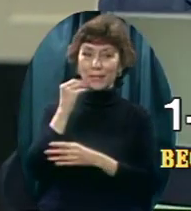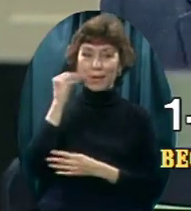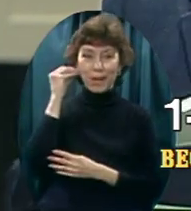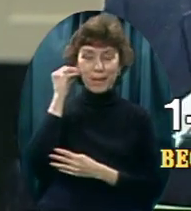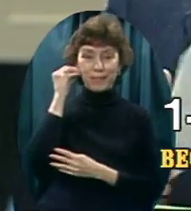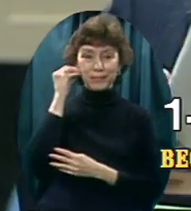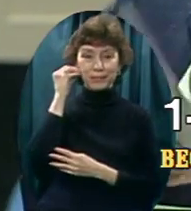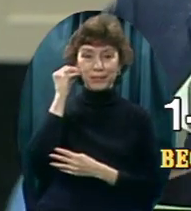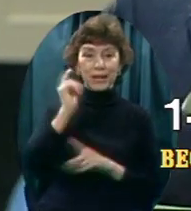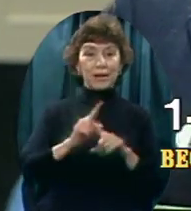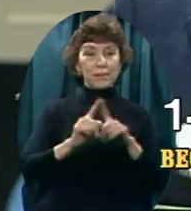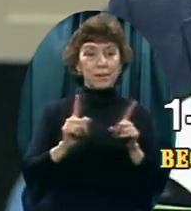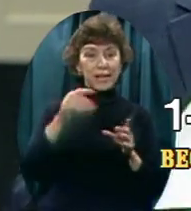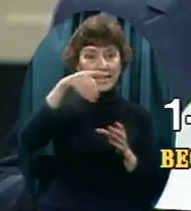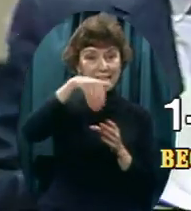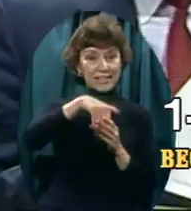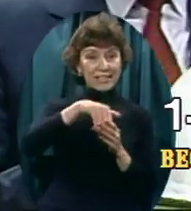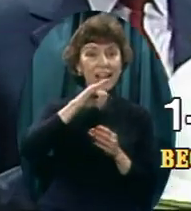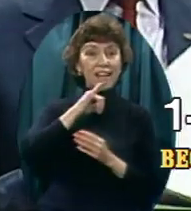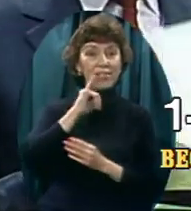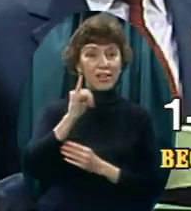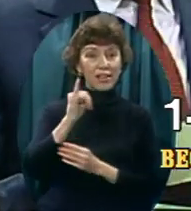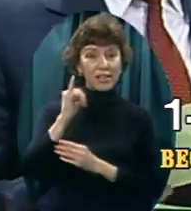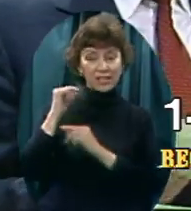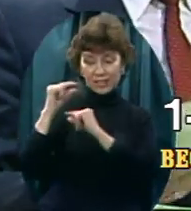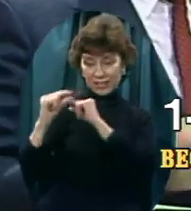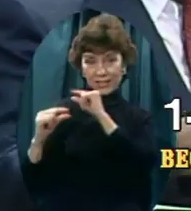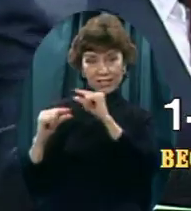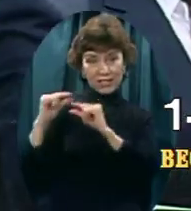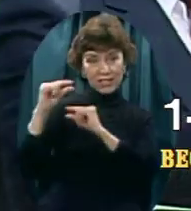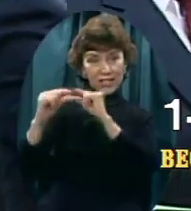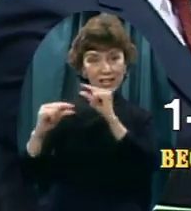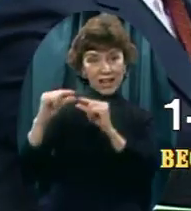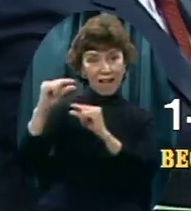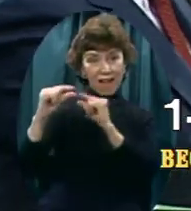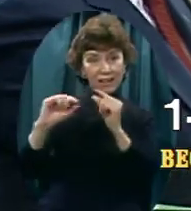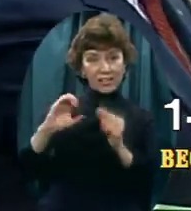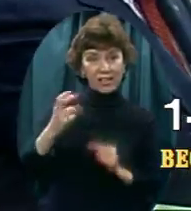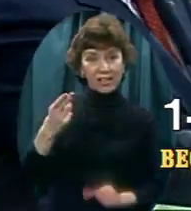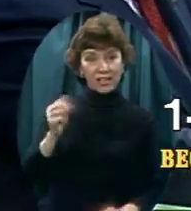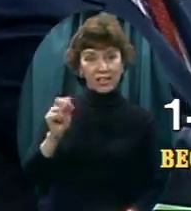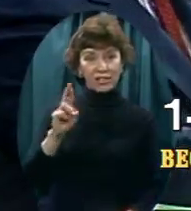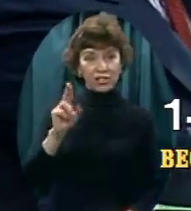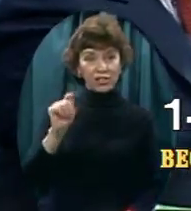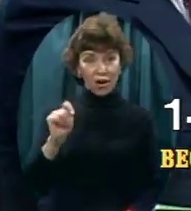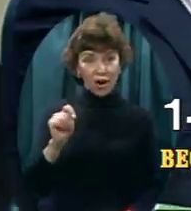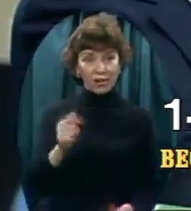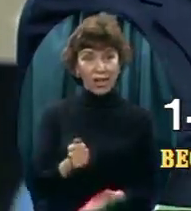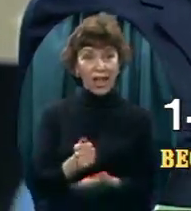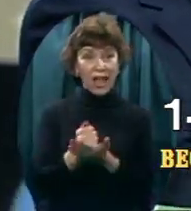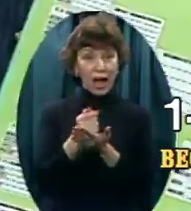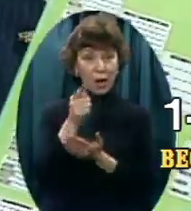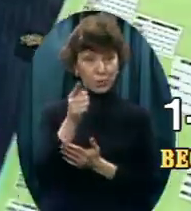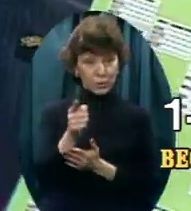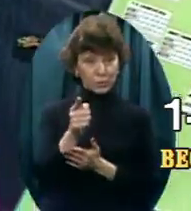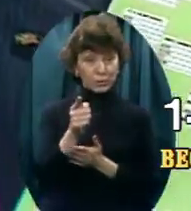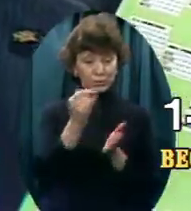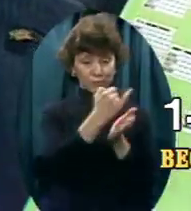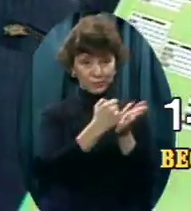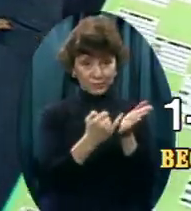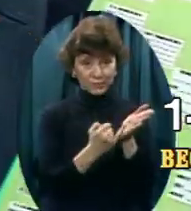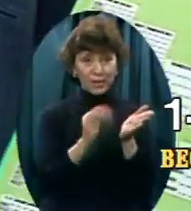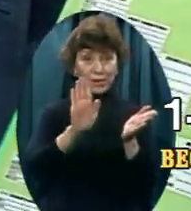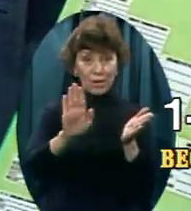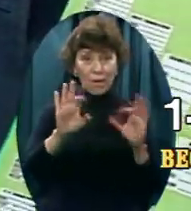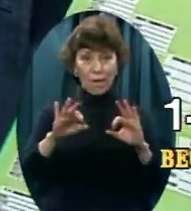is a genealogy chart to help you put your family tree together, at least back to